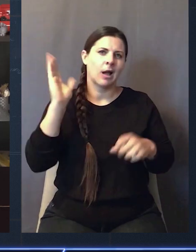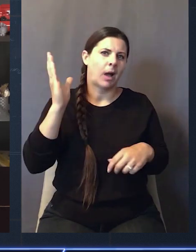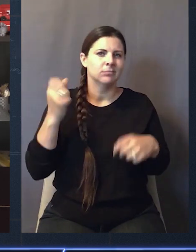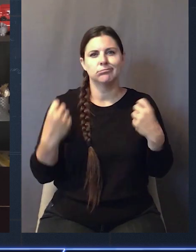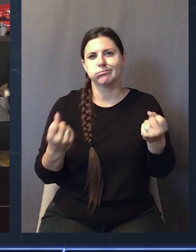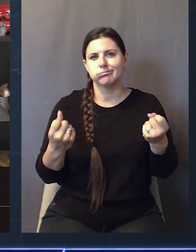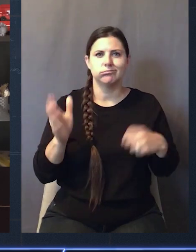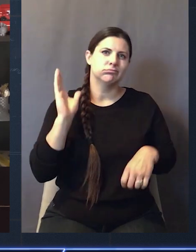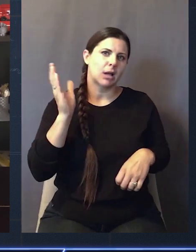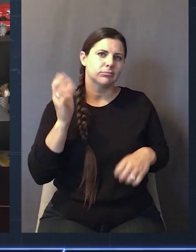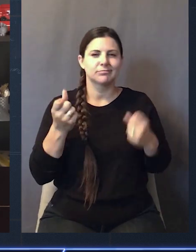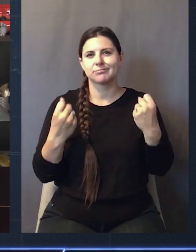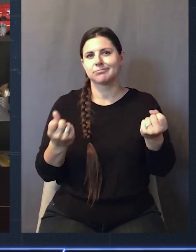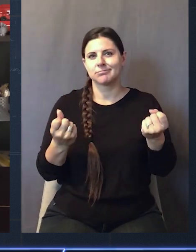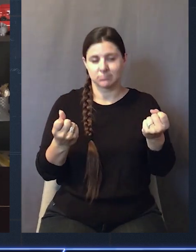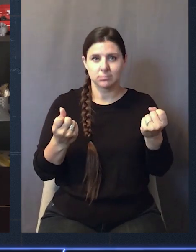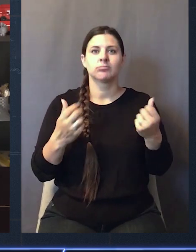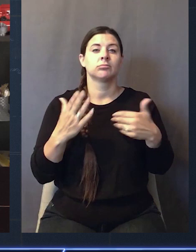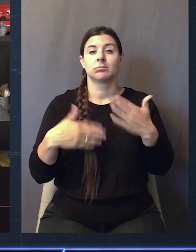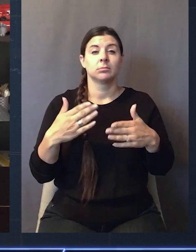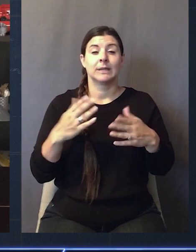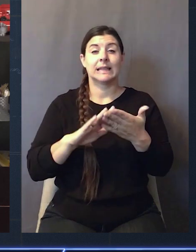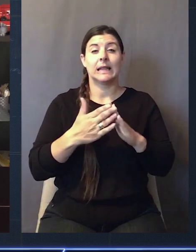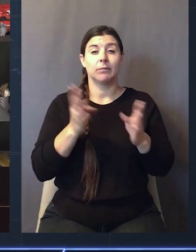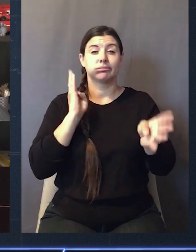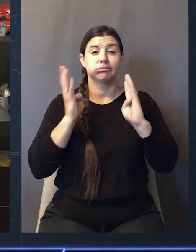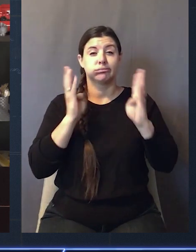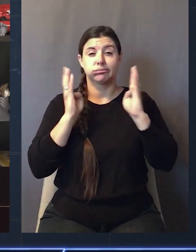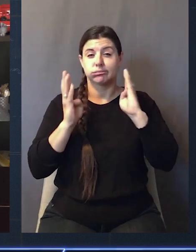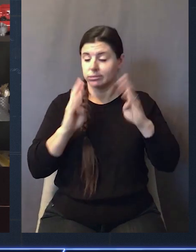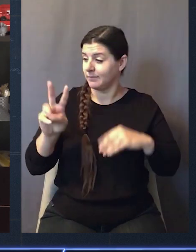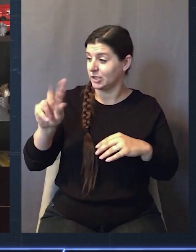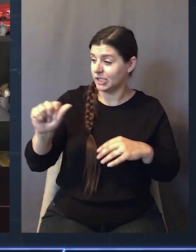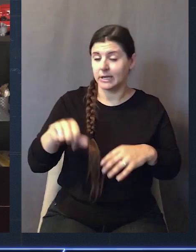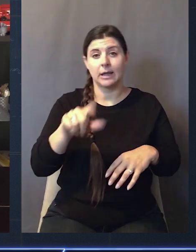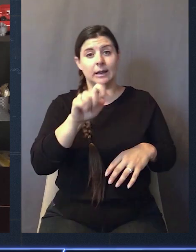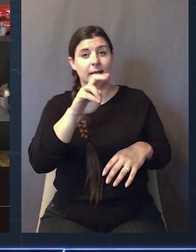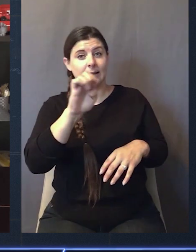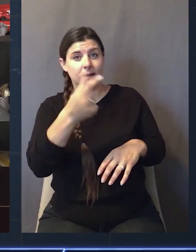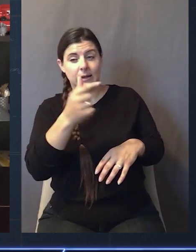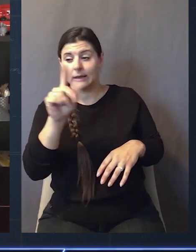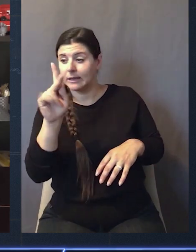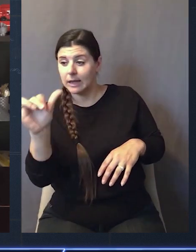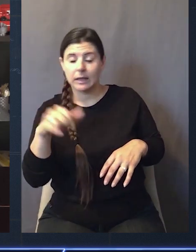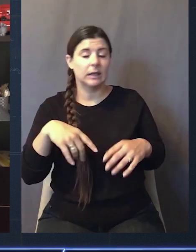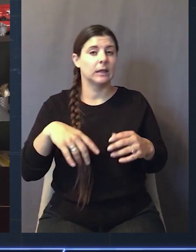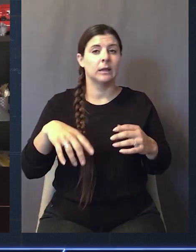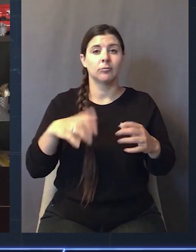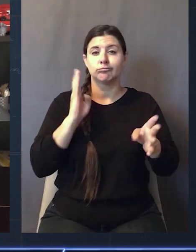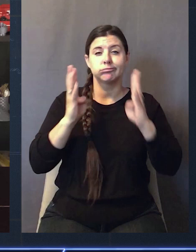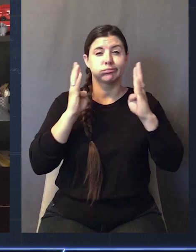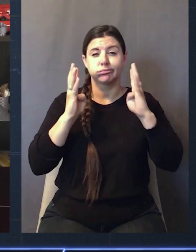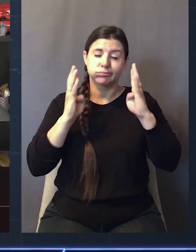a driving and speaking machine. The cities start to fly by. Roanoke, Virginia, Lexington, Kentucky,